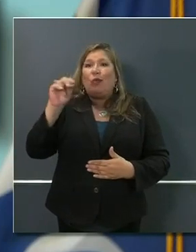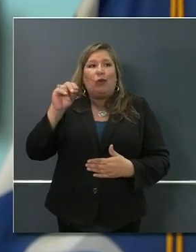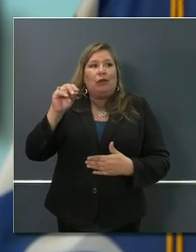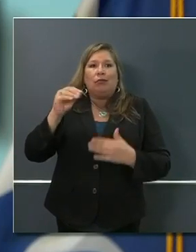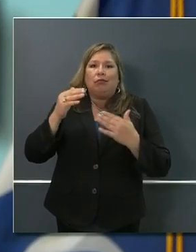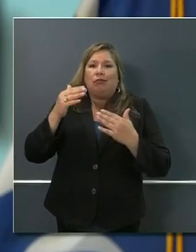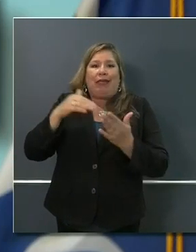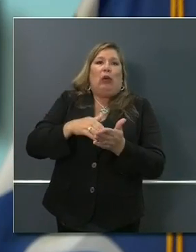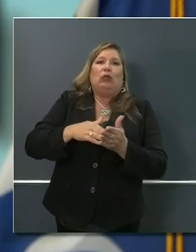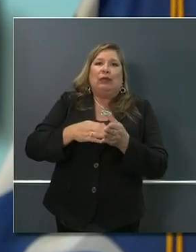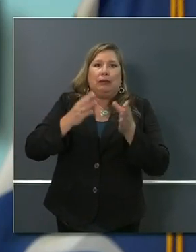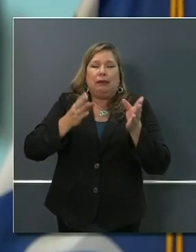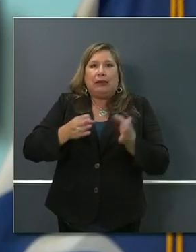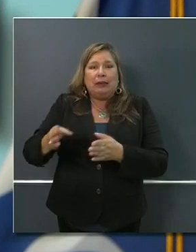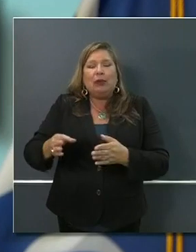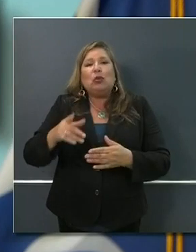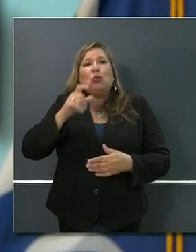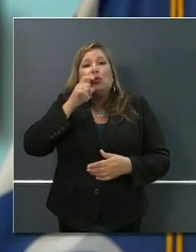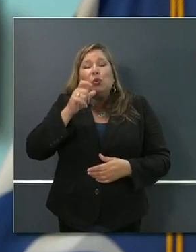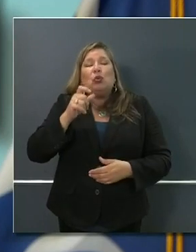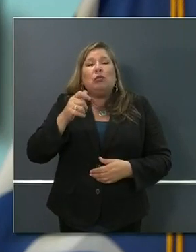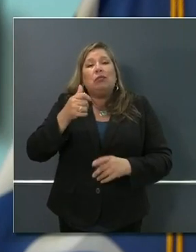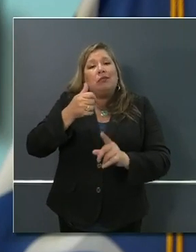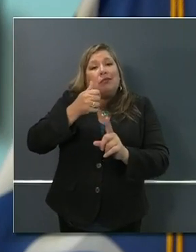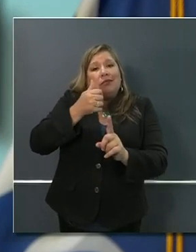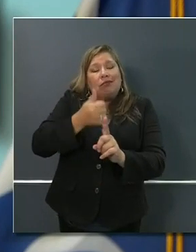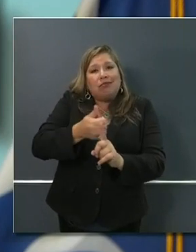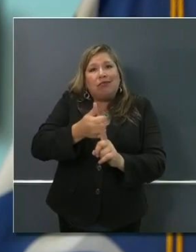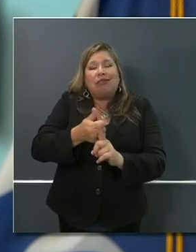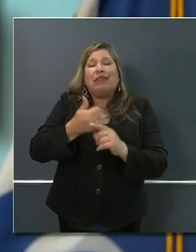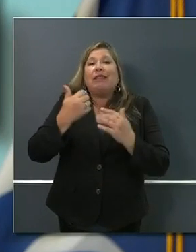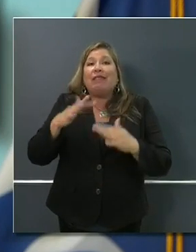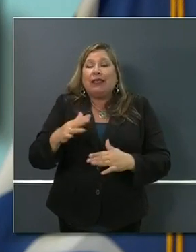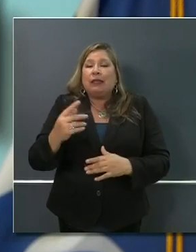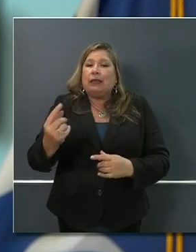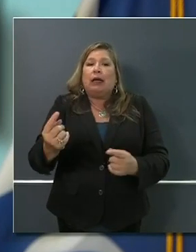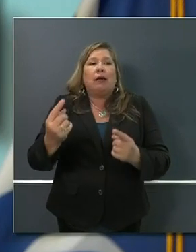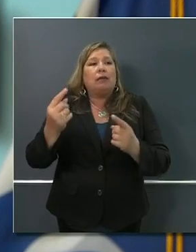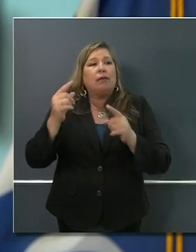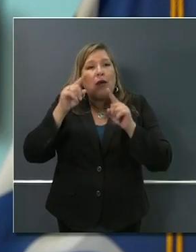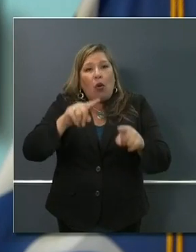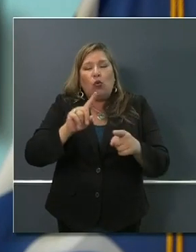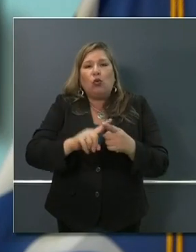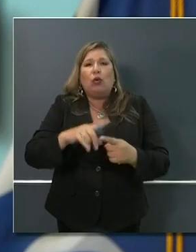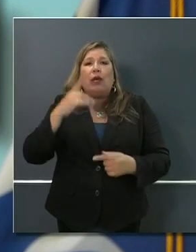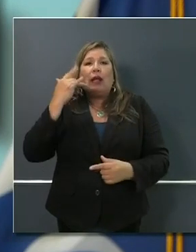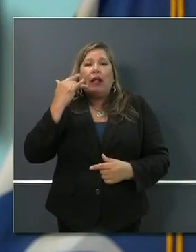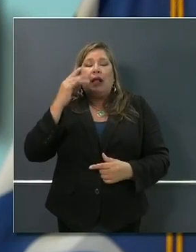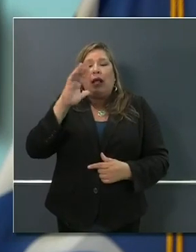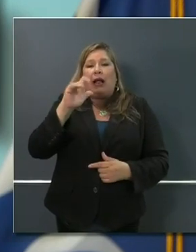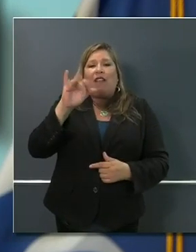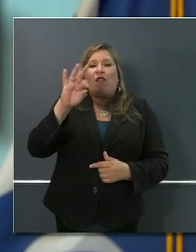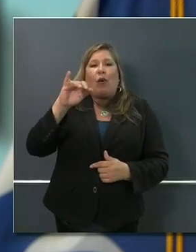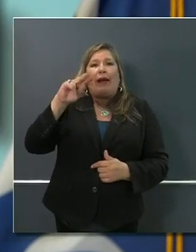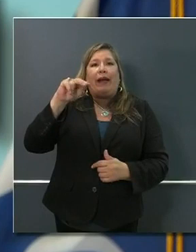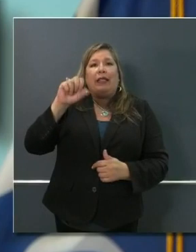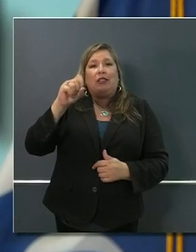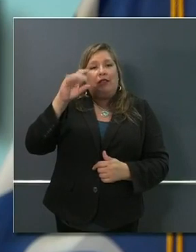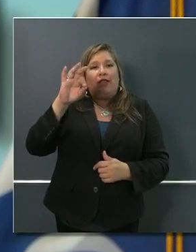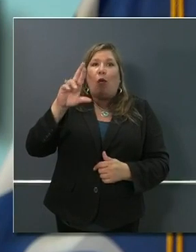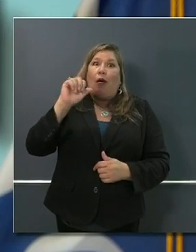included in the numbers of people that have come to the CaliforniansForAll.ca.gov website to